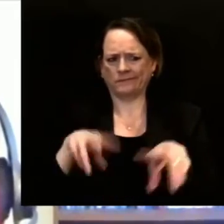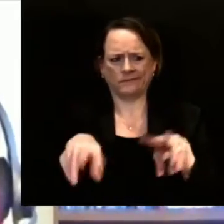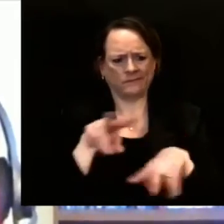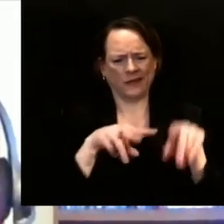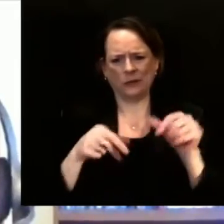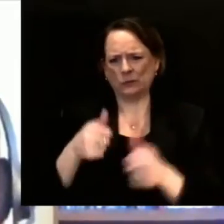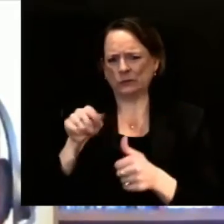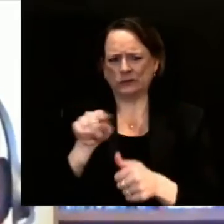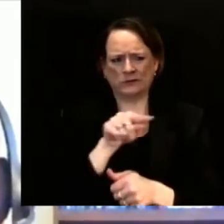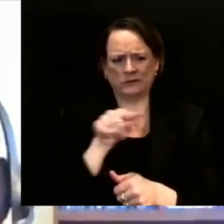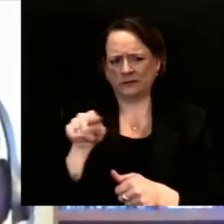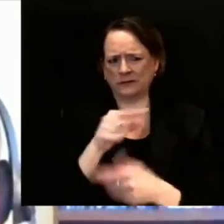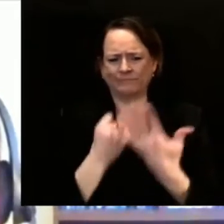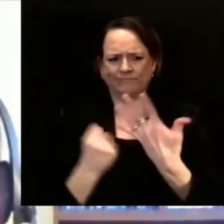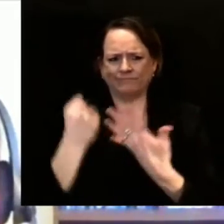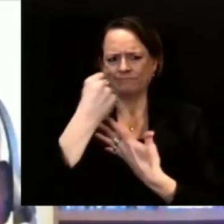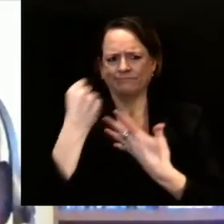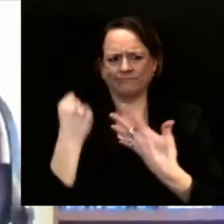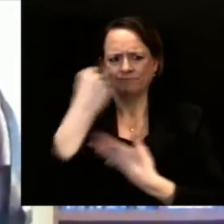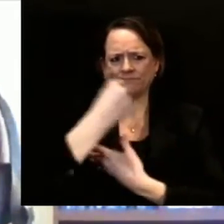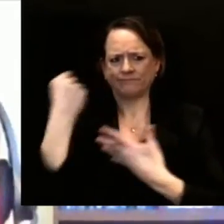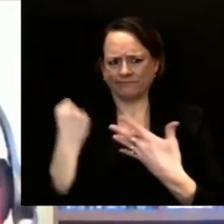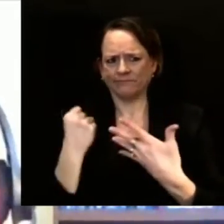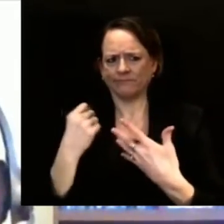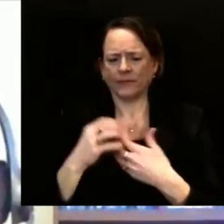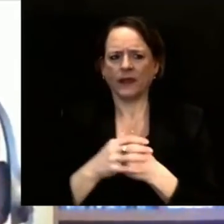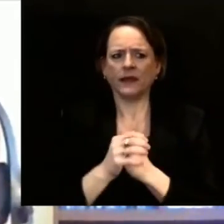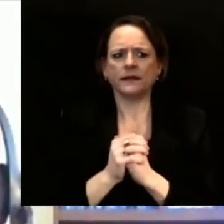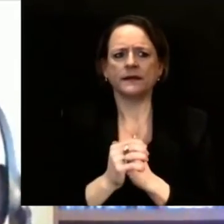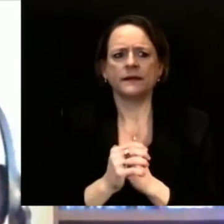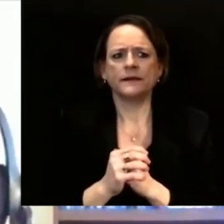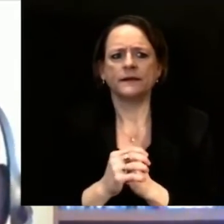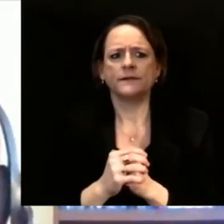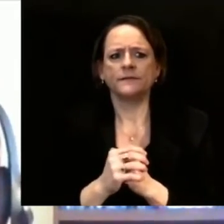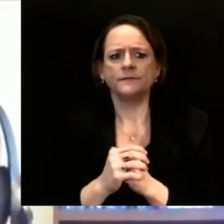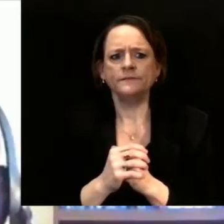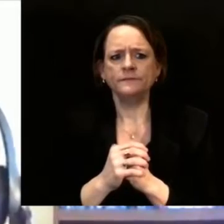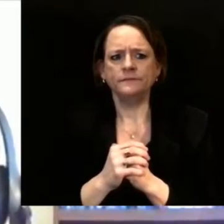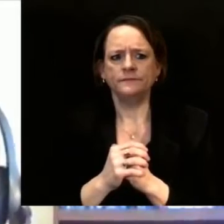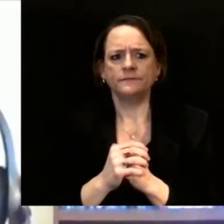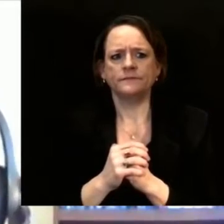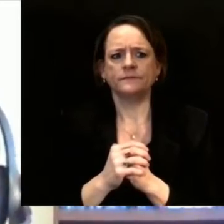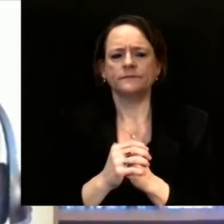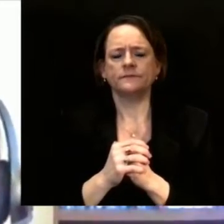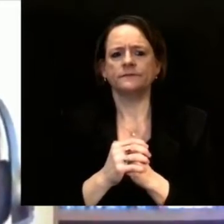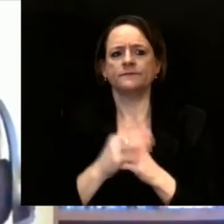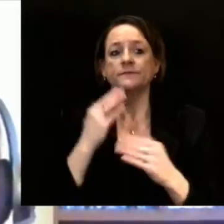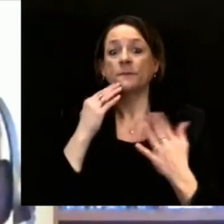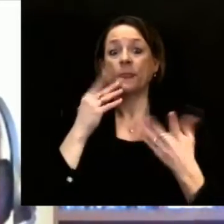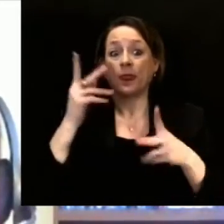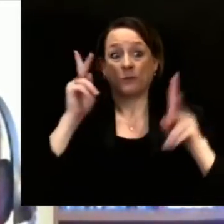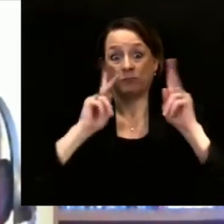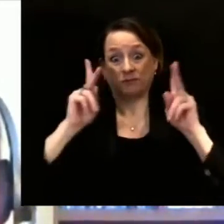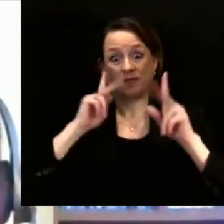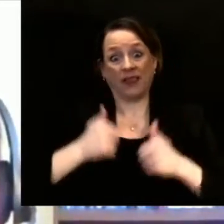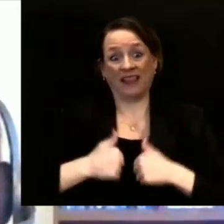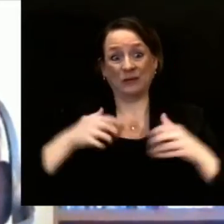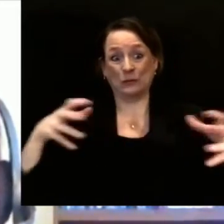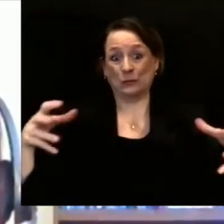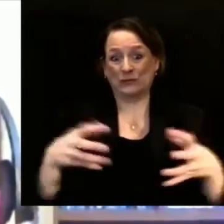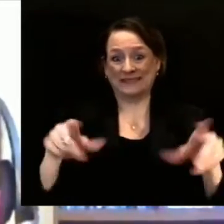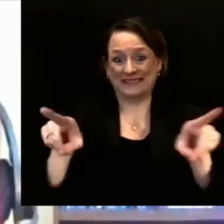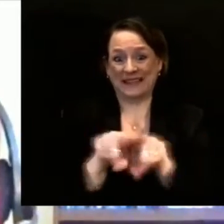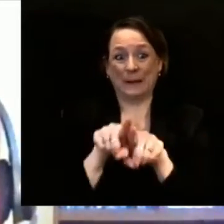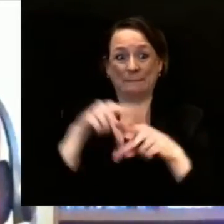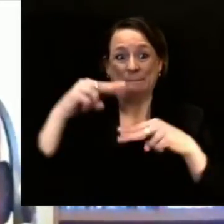committee looked at congregate settings, they certainly had robust conversations about whether to include